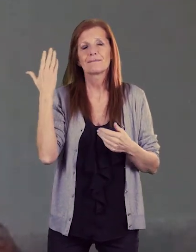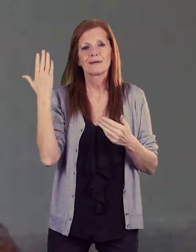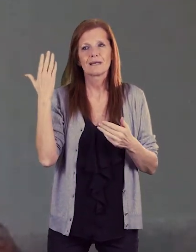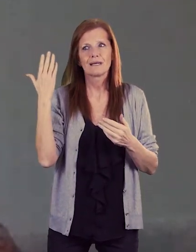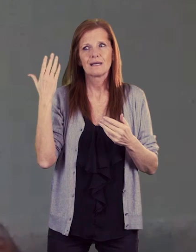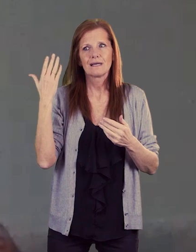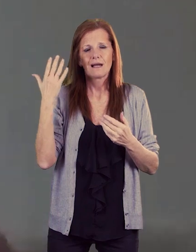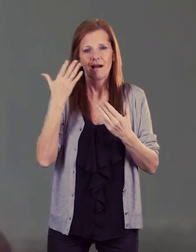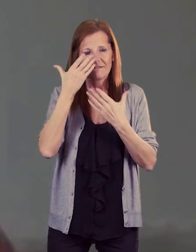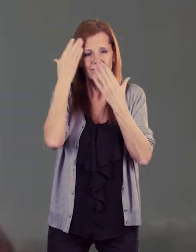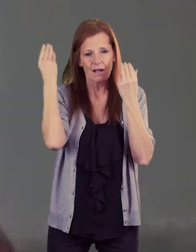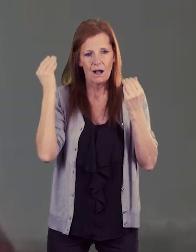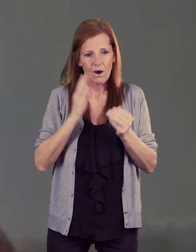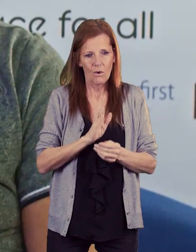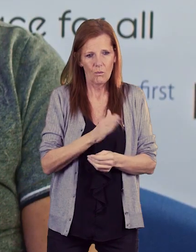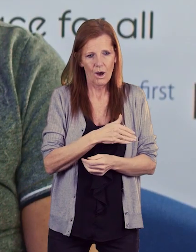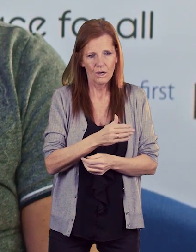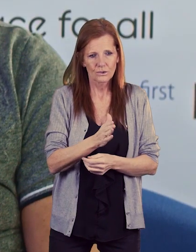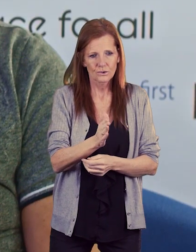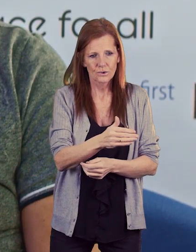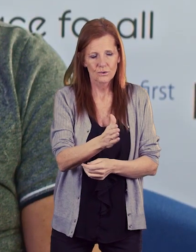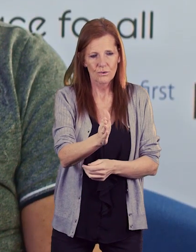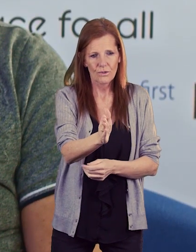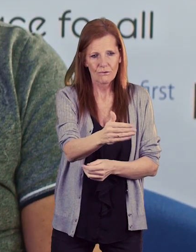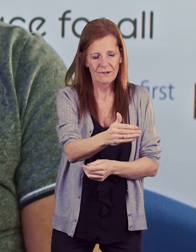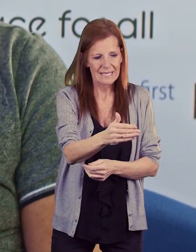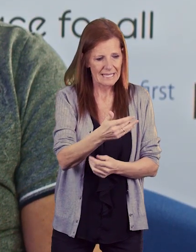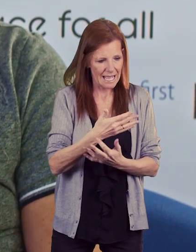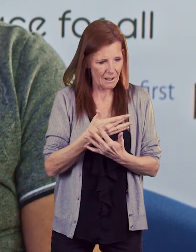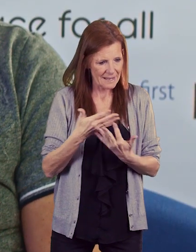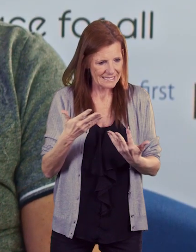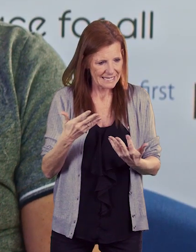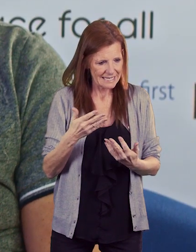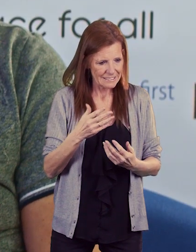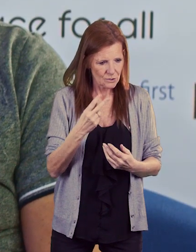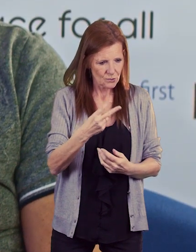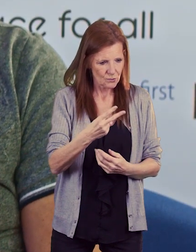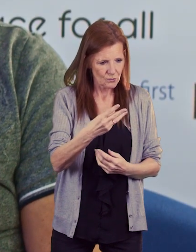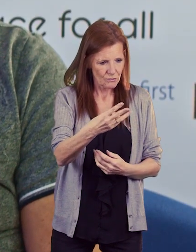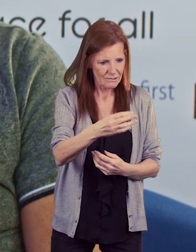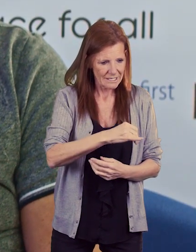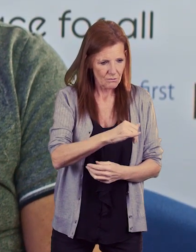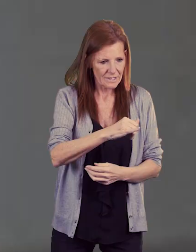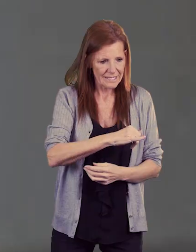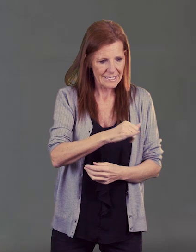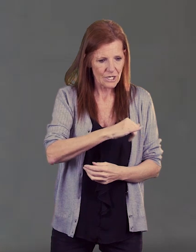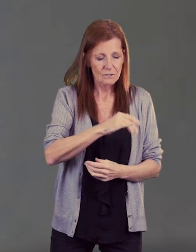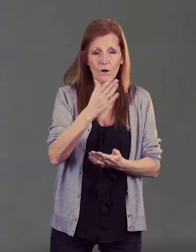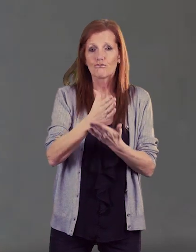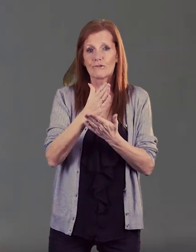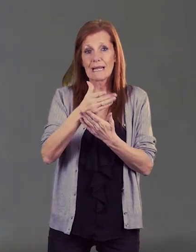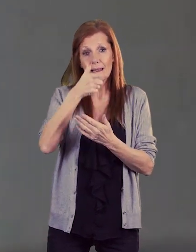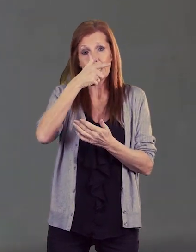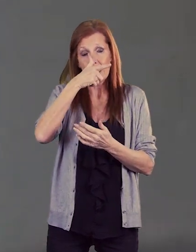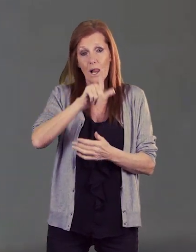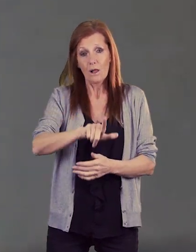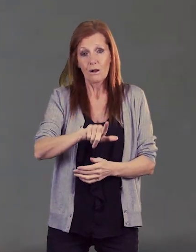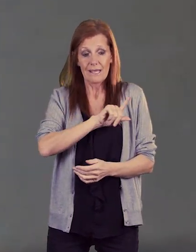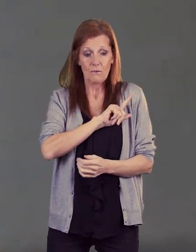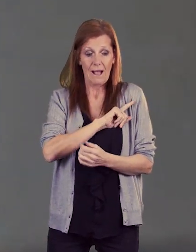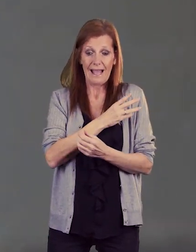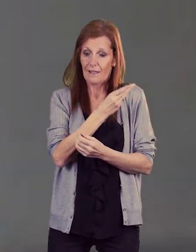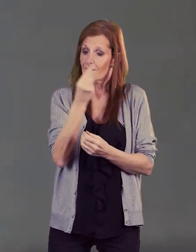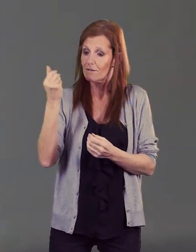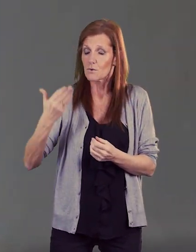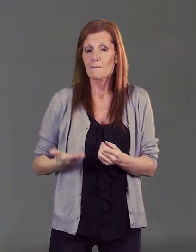side roads you really would be lost I mean I am very lucky on the Fowl Coast because we have quite a few businesses that